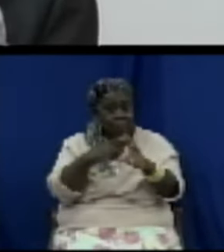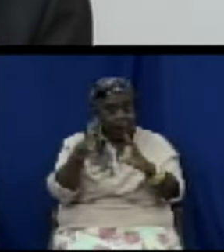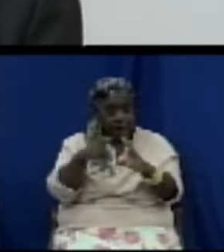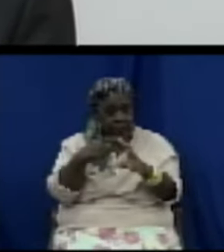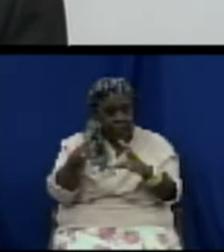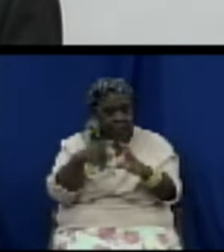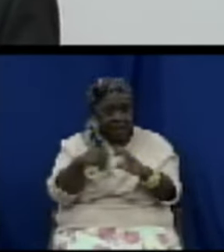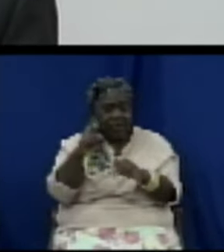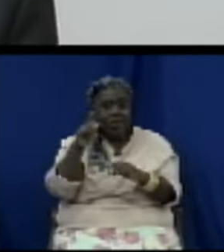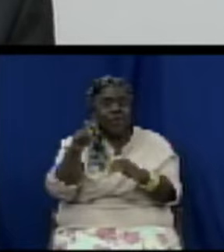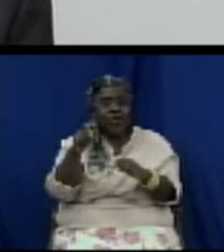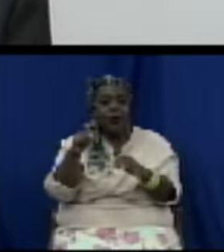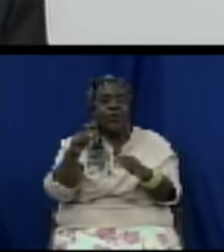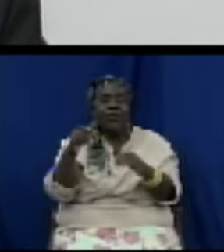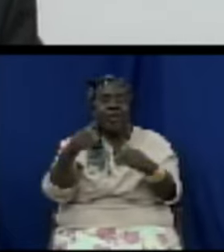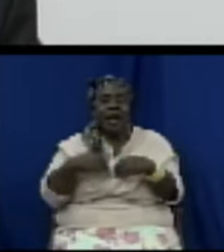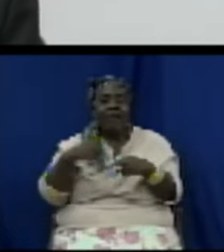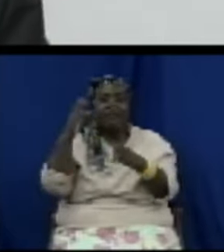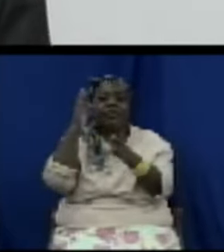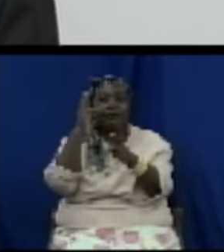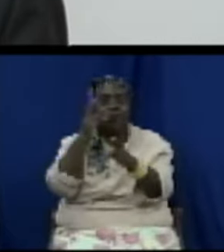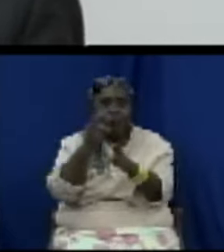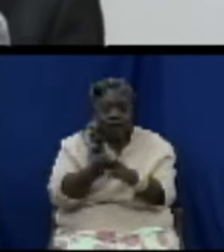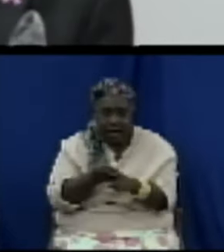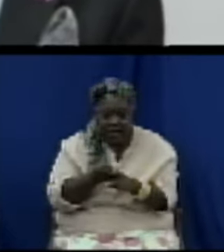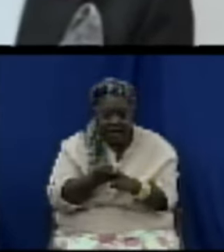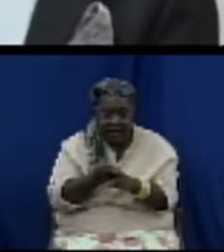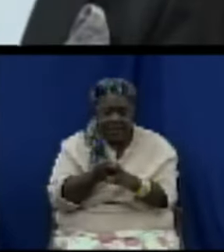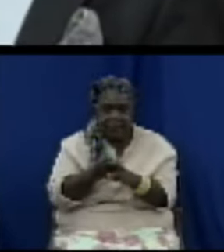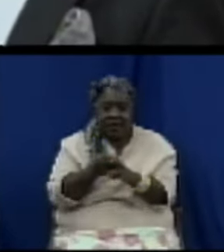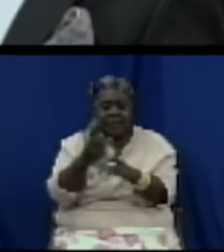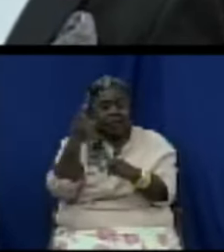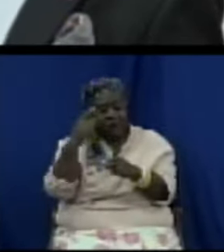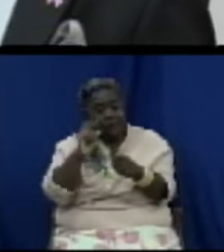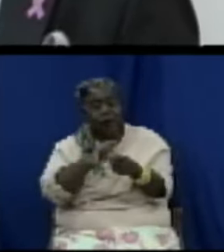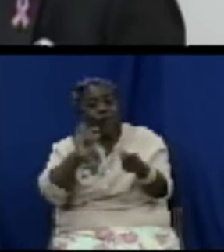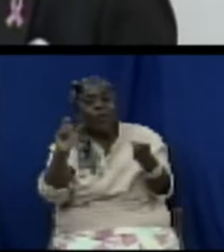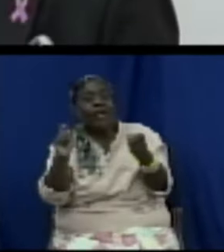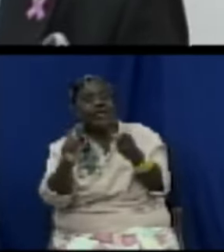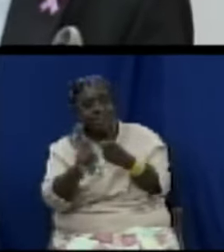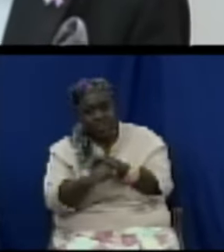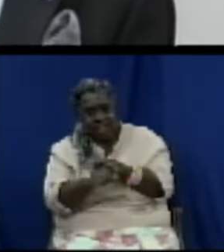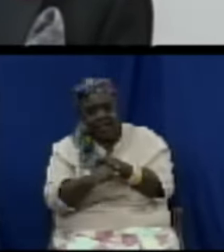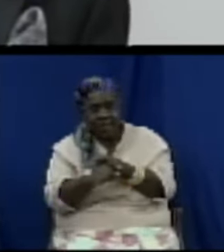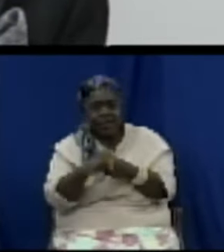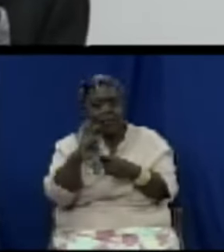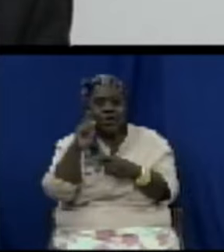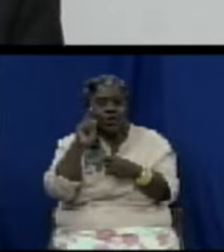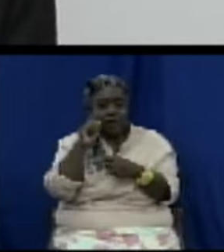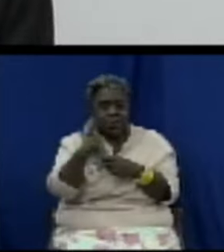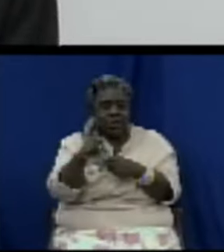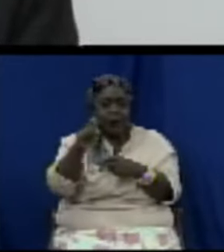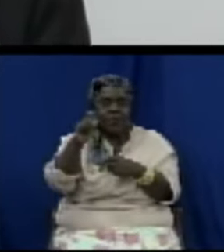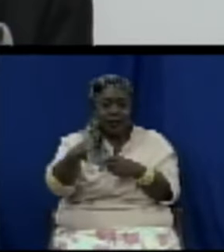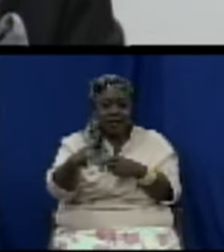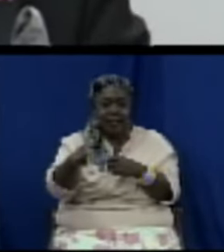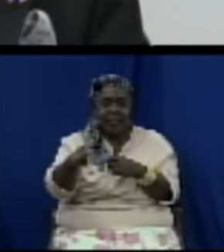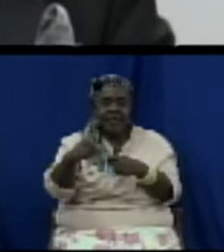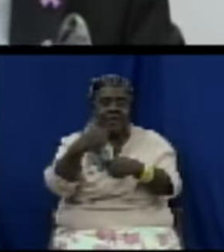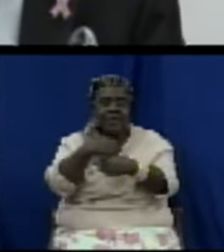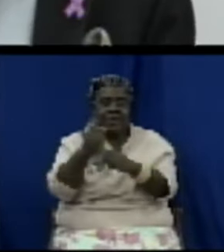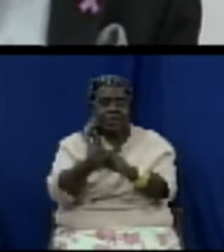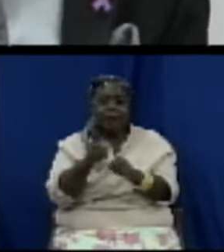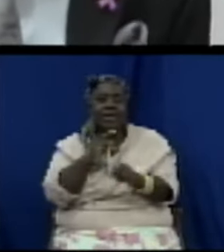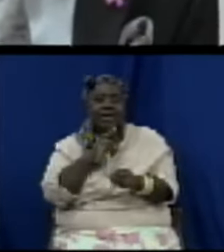make sure the money that you are spending to get a service that you receive it because this